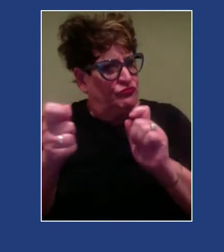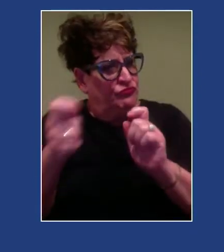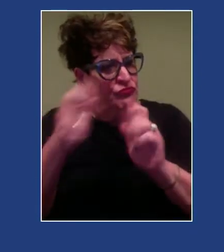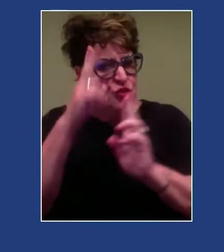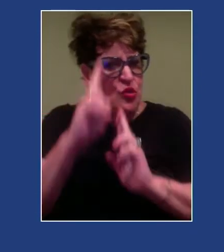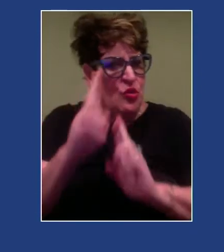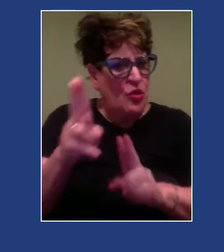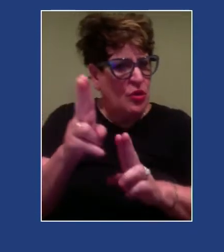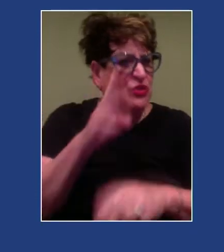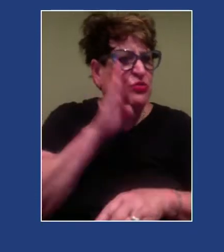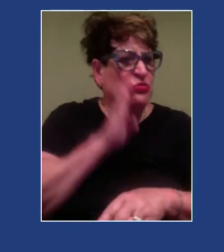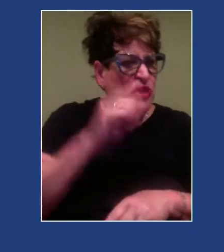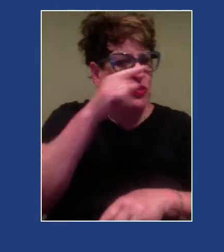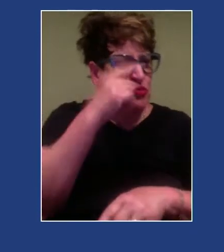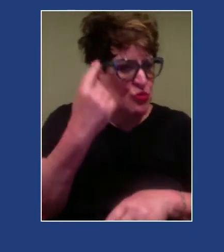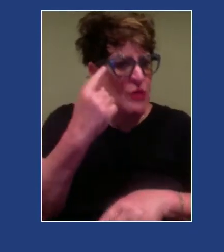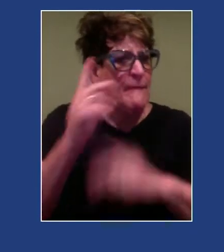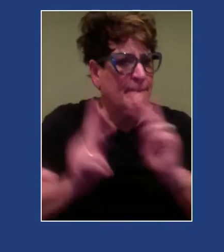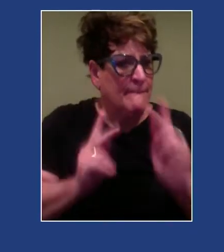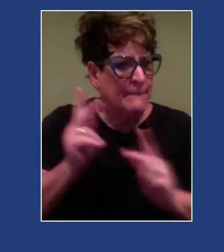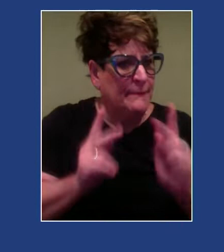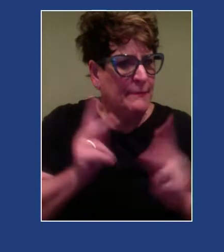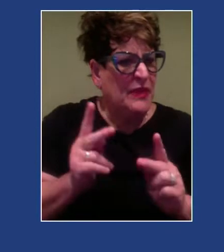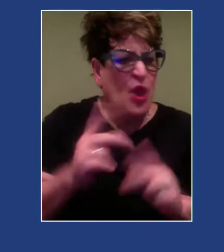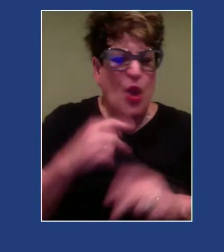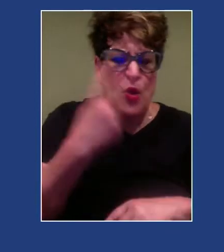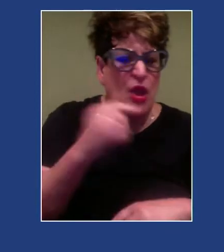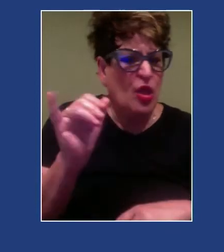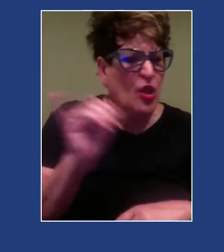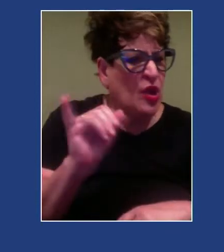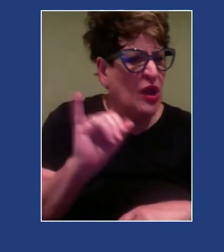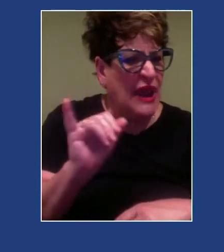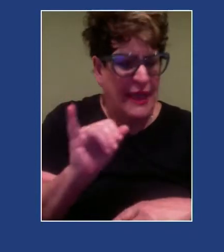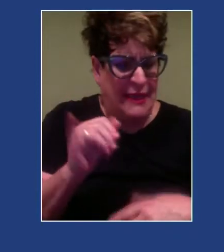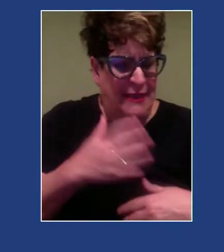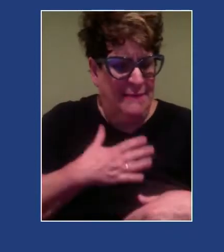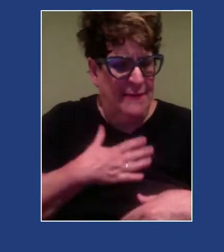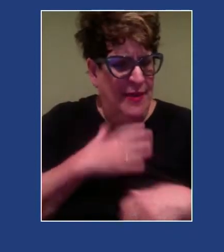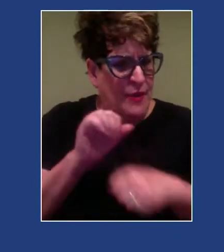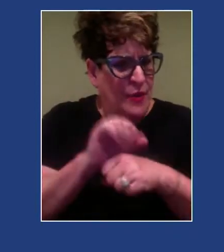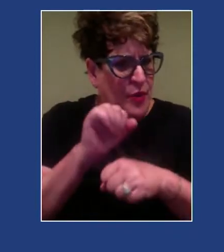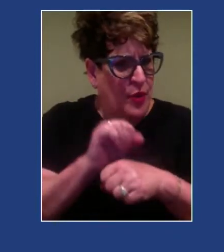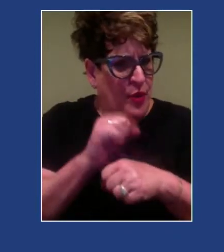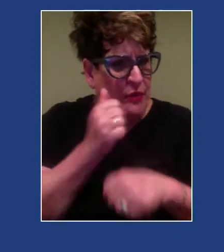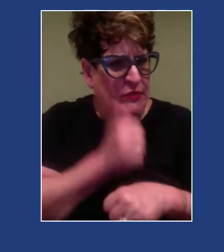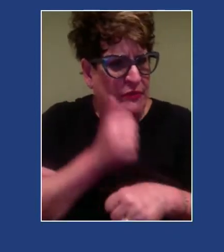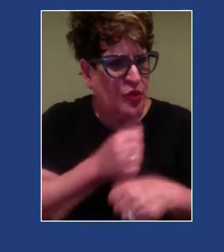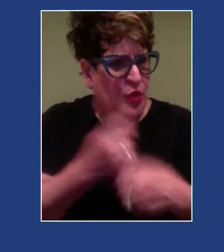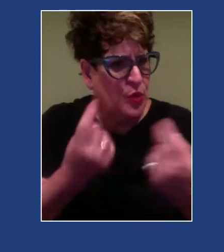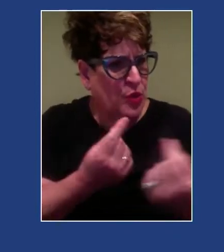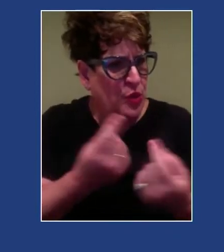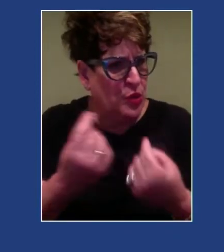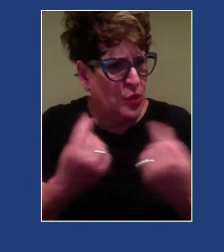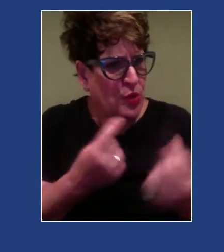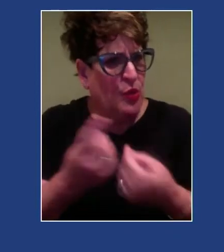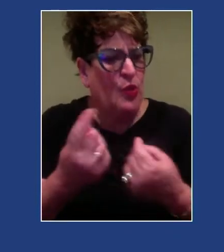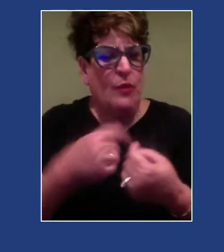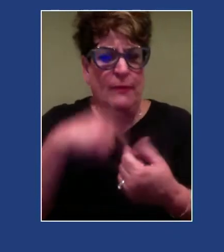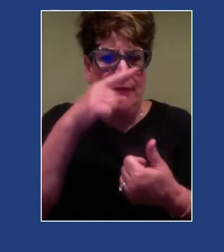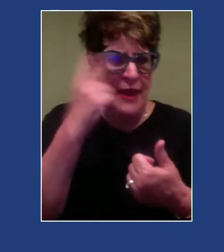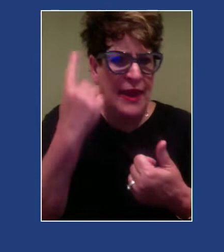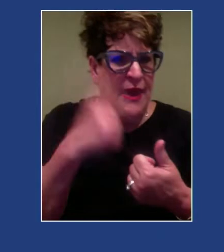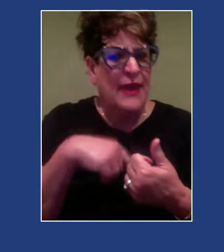framework to talking about what does that look like in the work that I do with my clients, working primarily with Black folks,